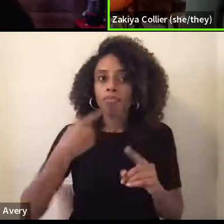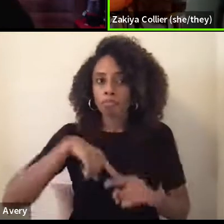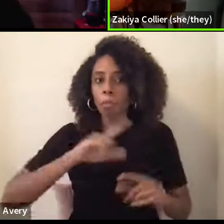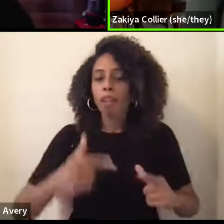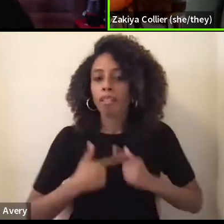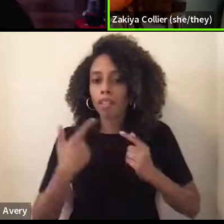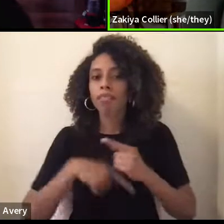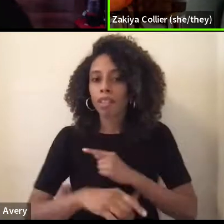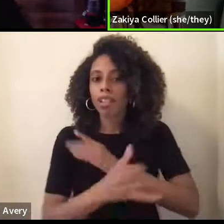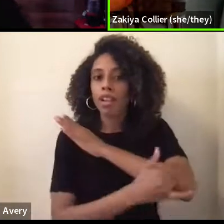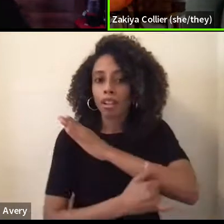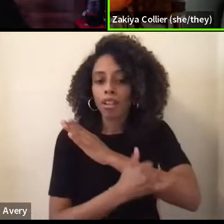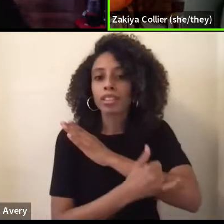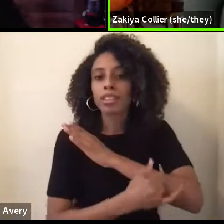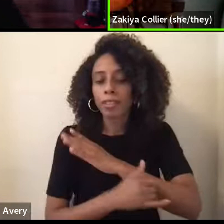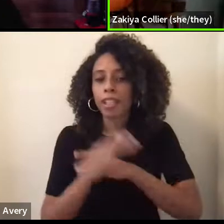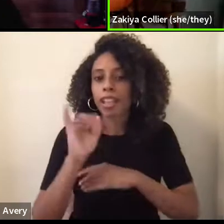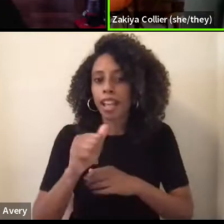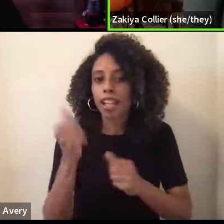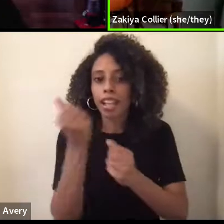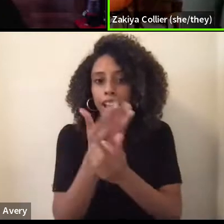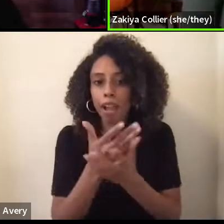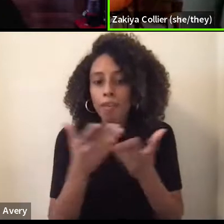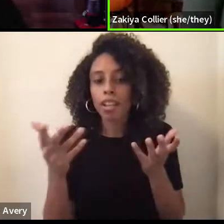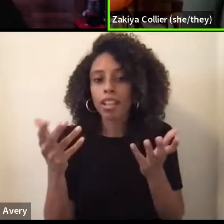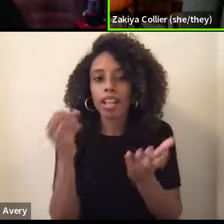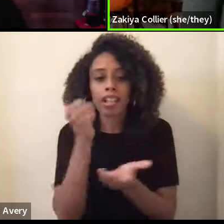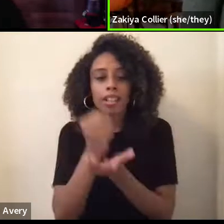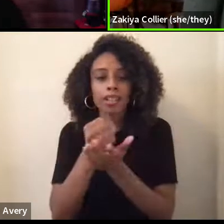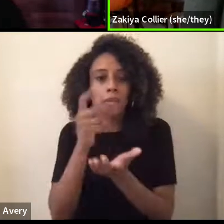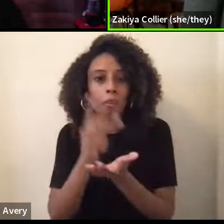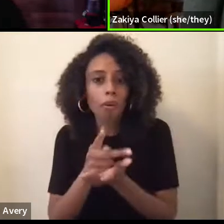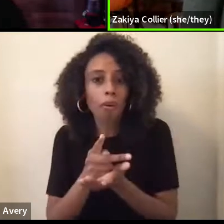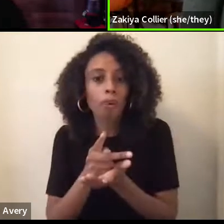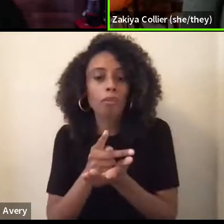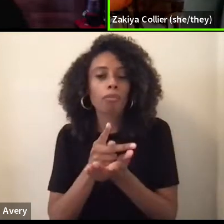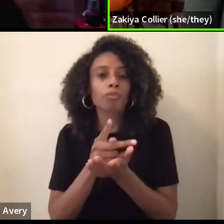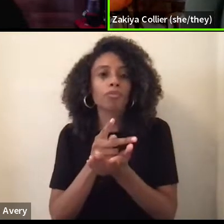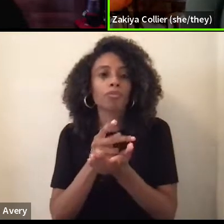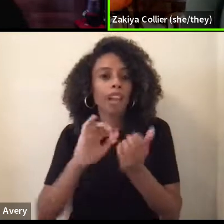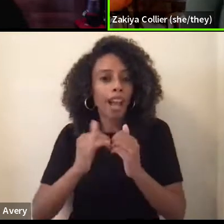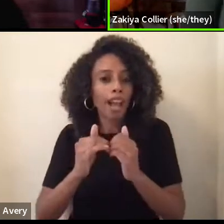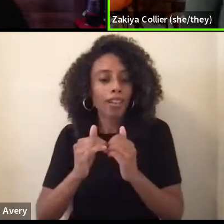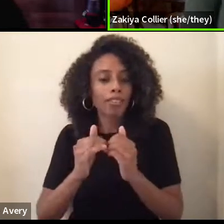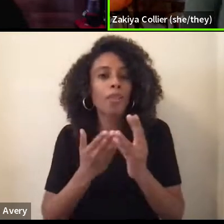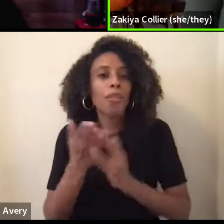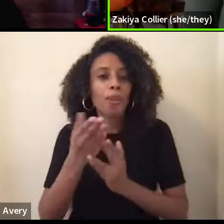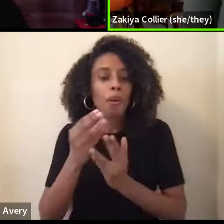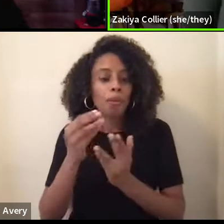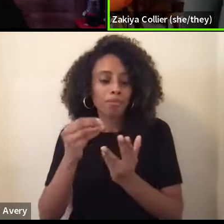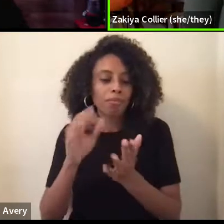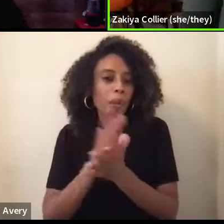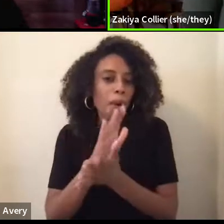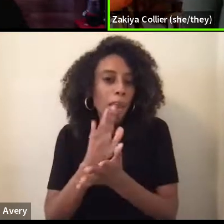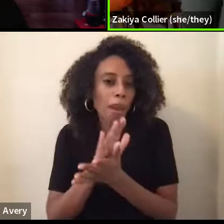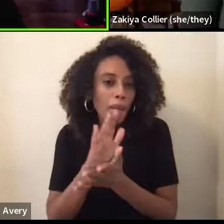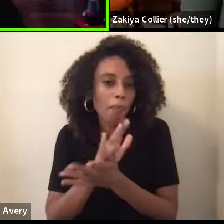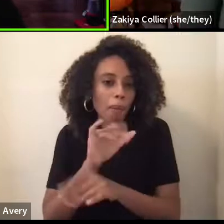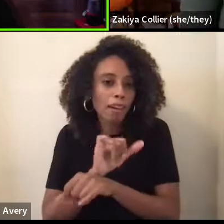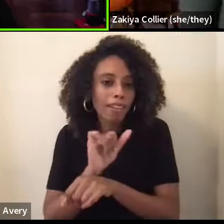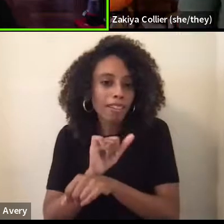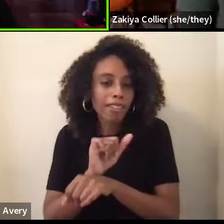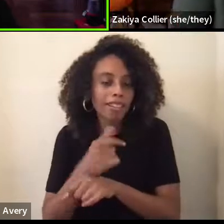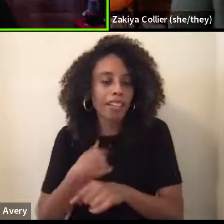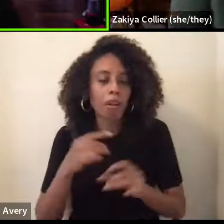that everything is validated by paperwork, you know, like, which I hate, I hate paperwork so much.